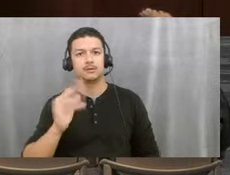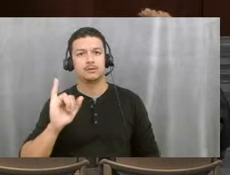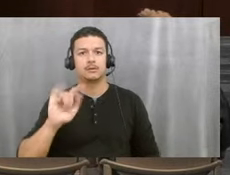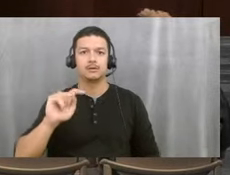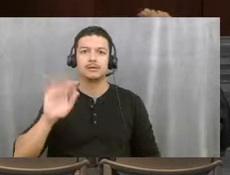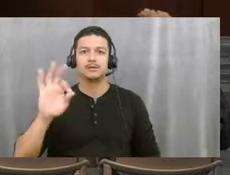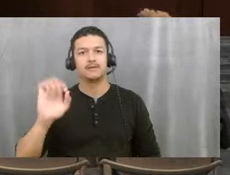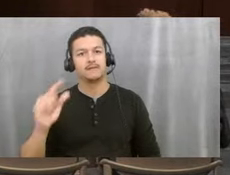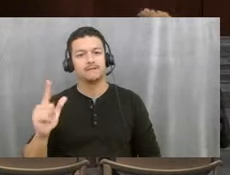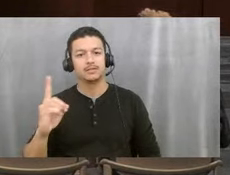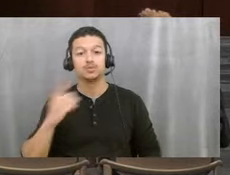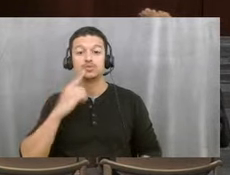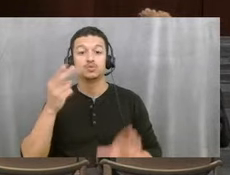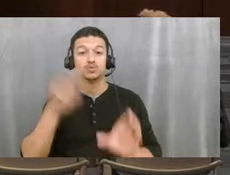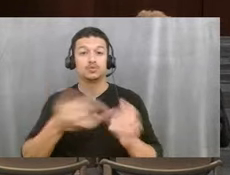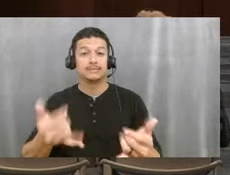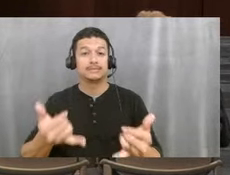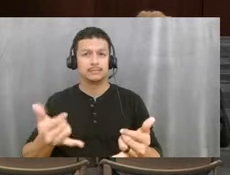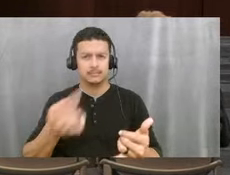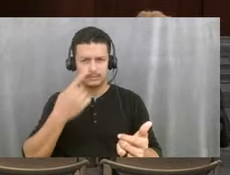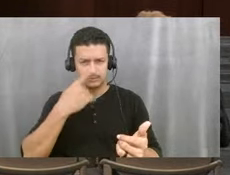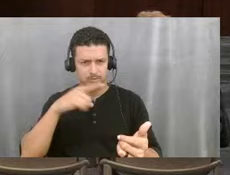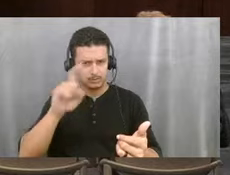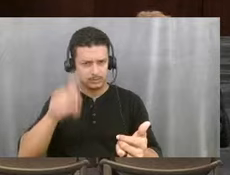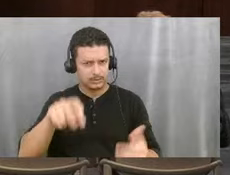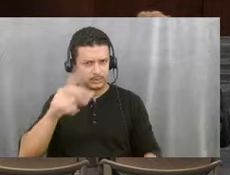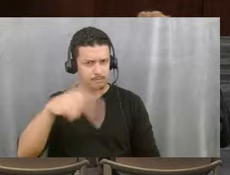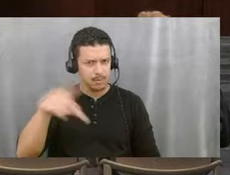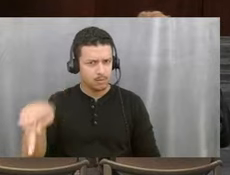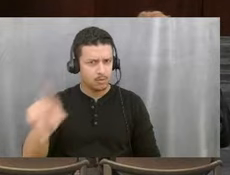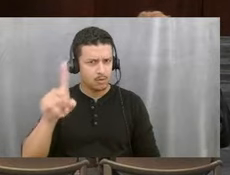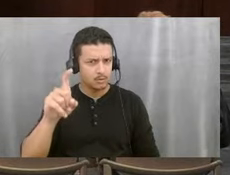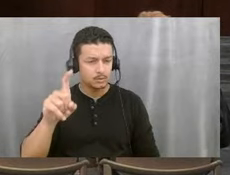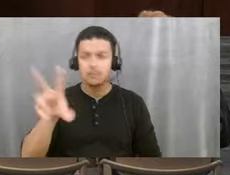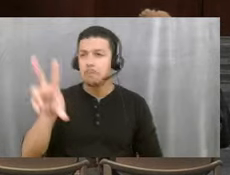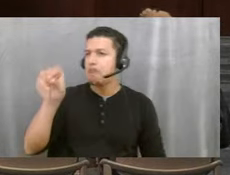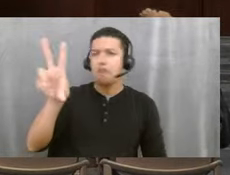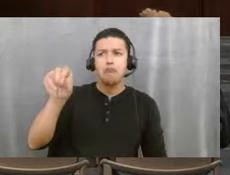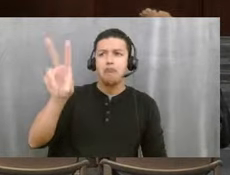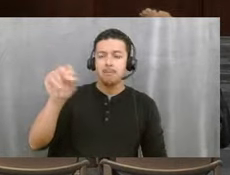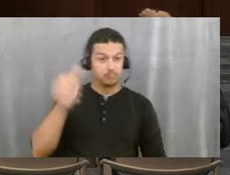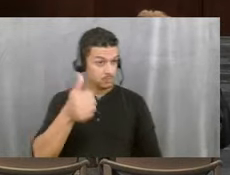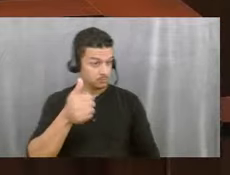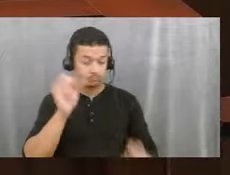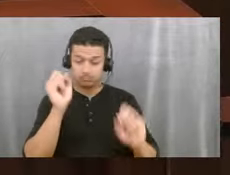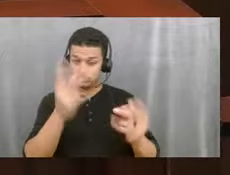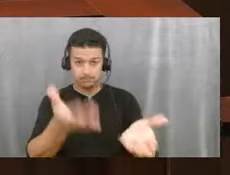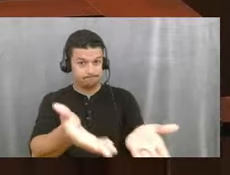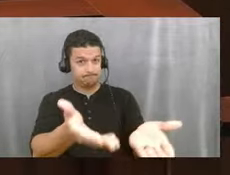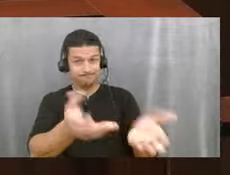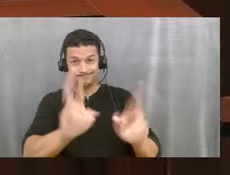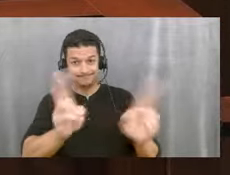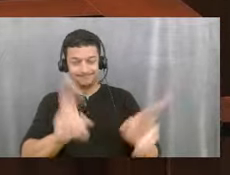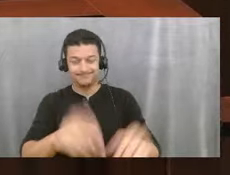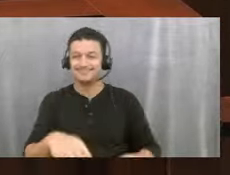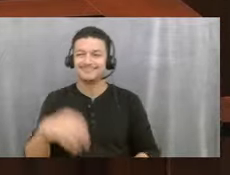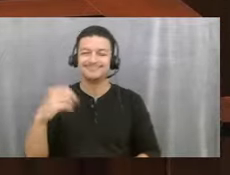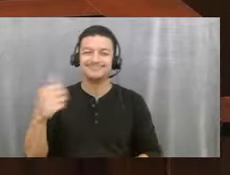And do we need to load a PowerPoint, Ms. Whitfield? No, sir. good? All right. Begin when you are ready. of PowerPoints.